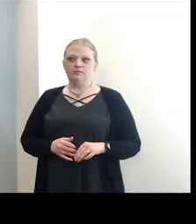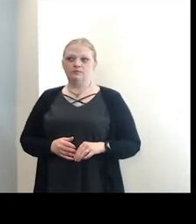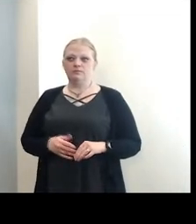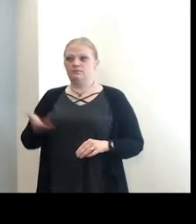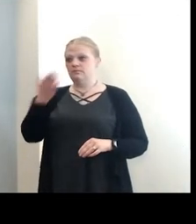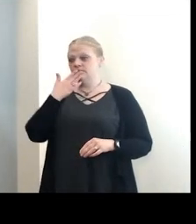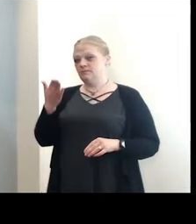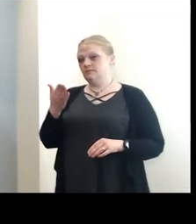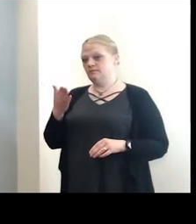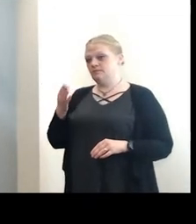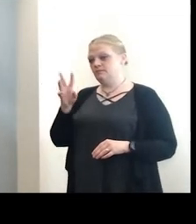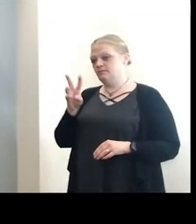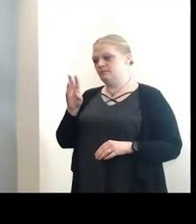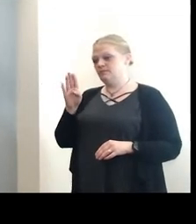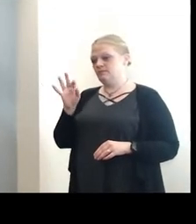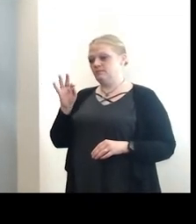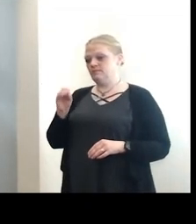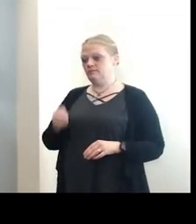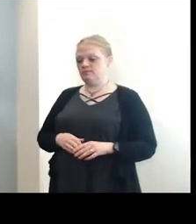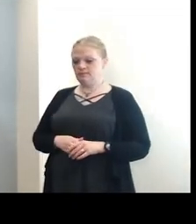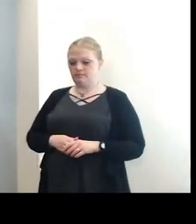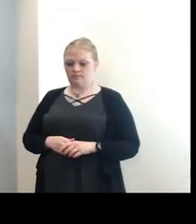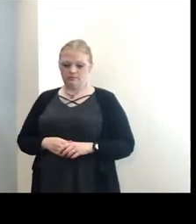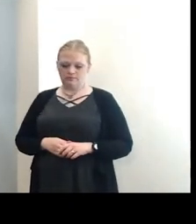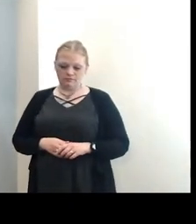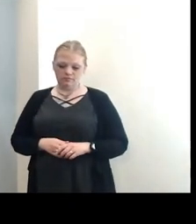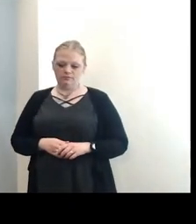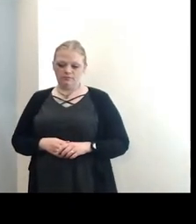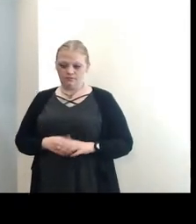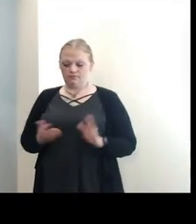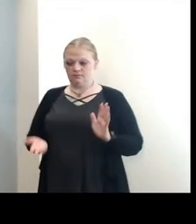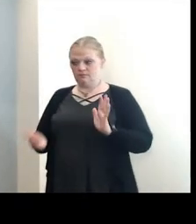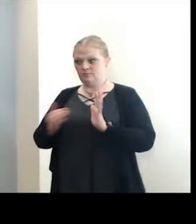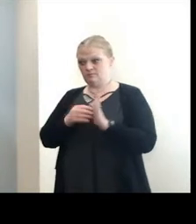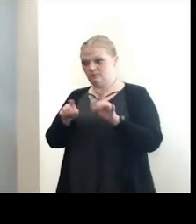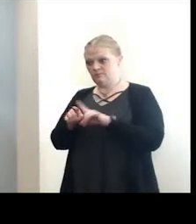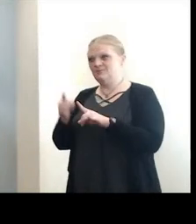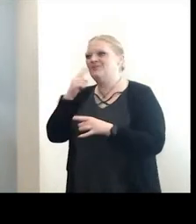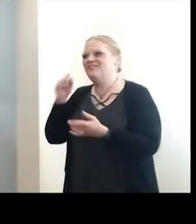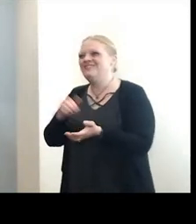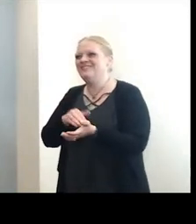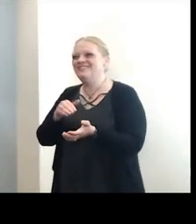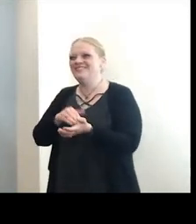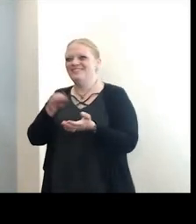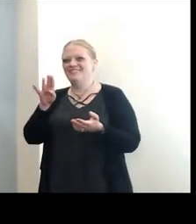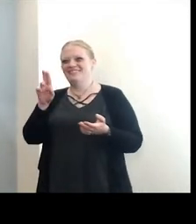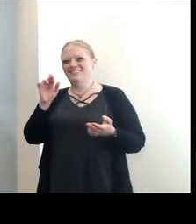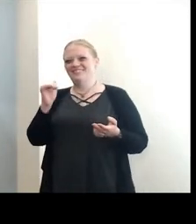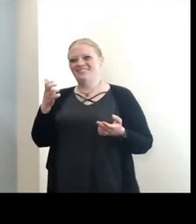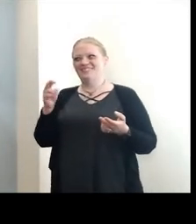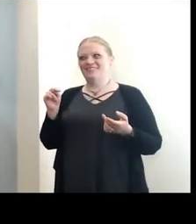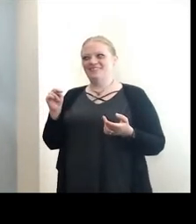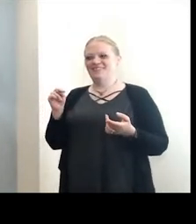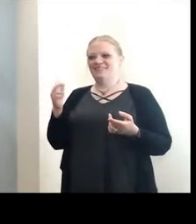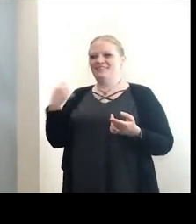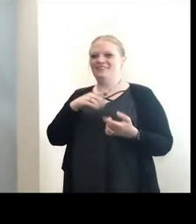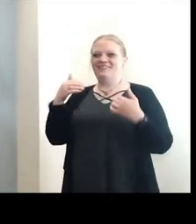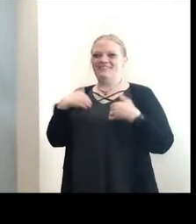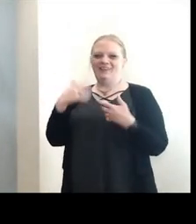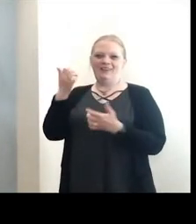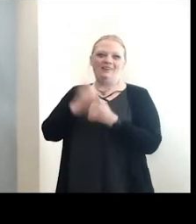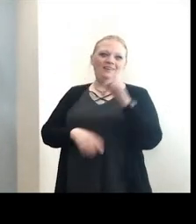Thank you, Mike Desmond, WBFO. Yes, again, also for Dr. Burstein, we've had every